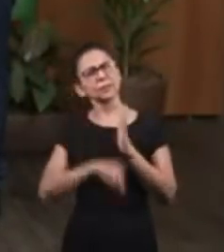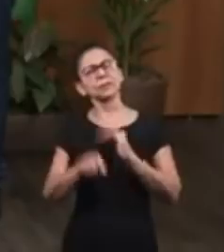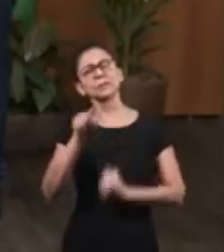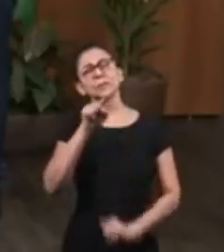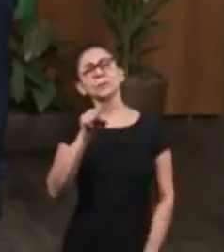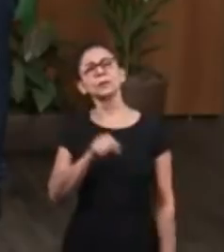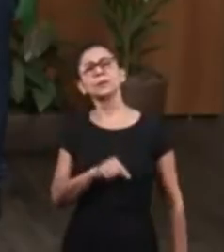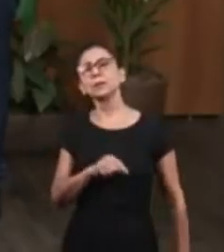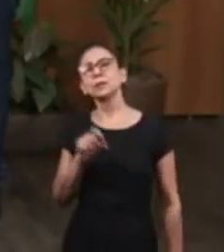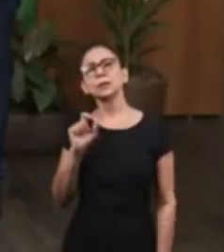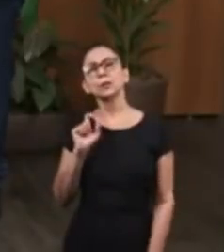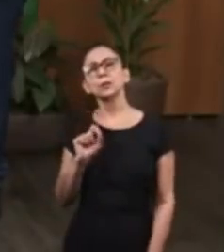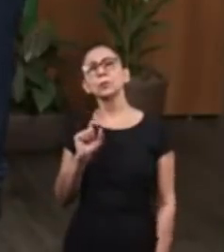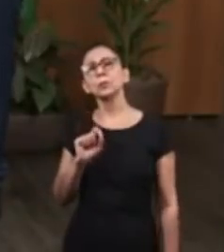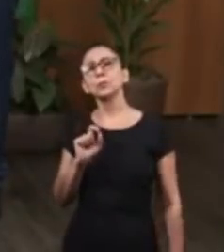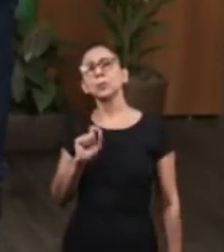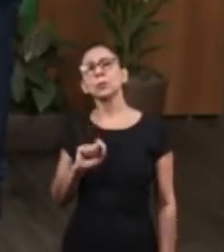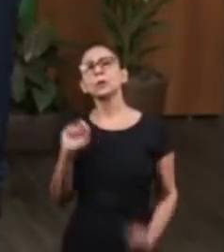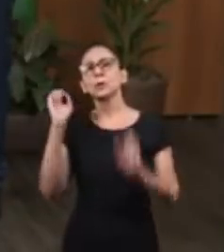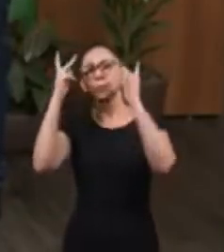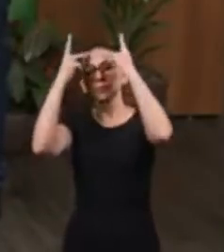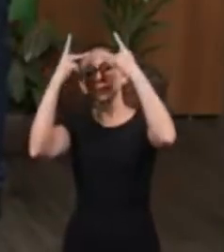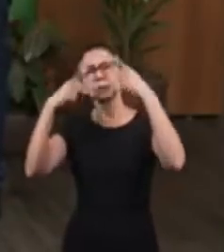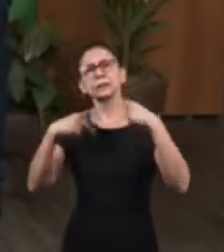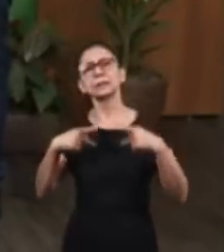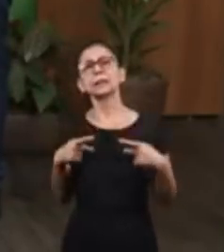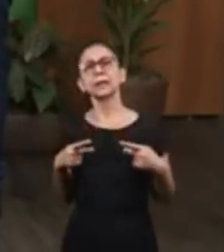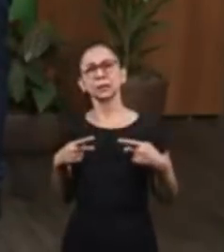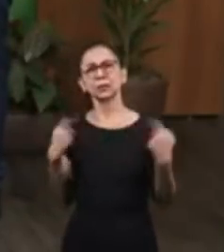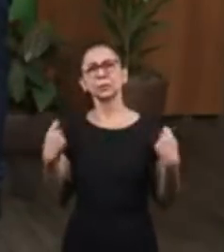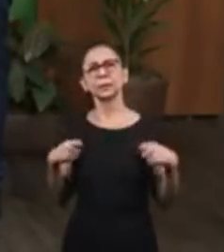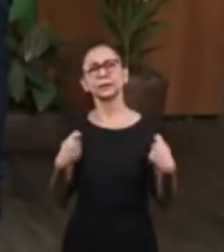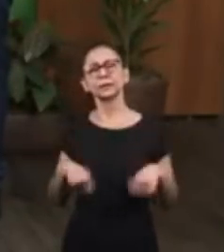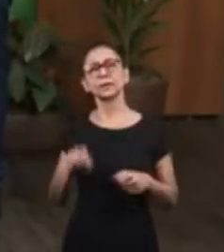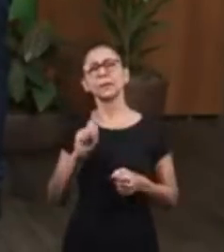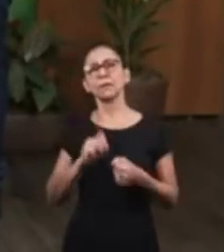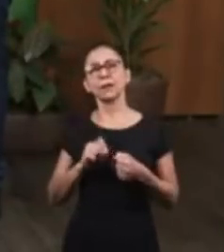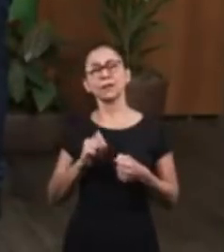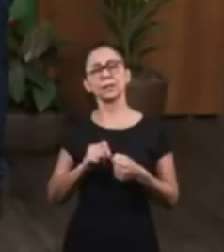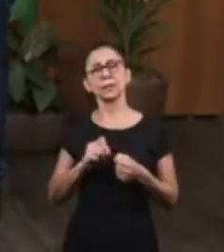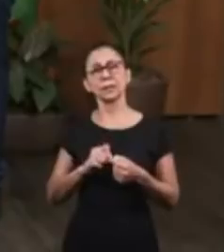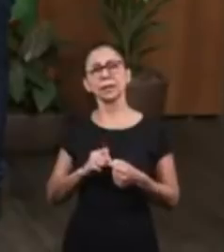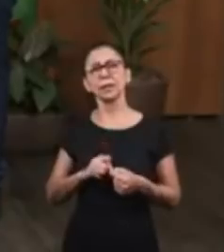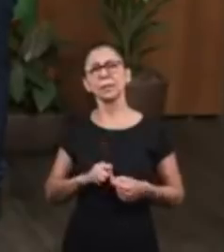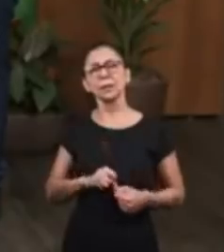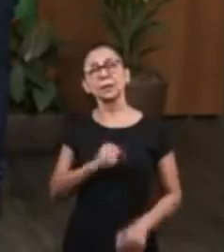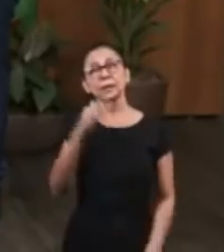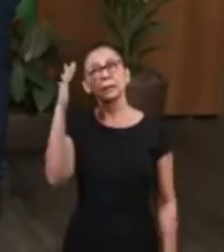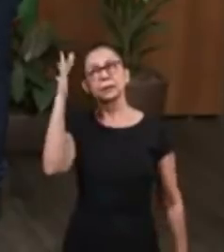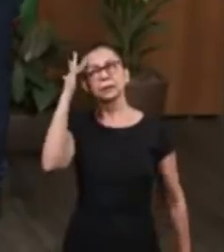What does man need to do, Daniel, to recognize God's gift to him?